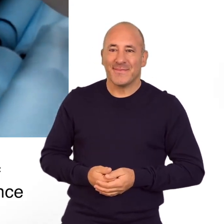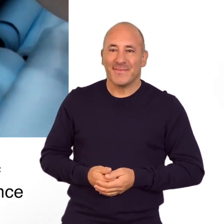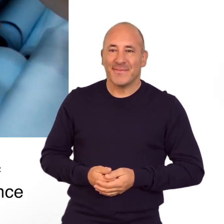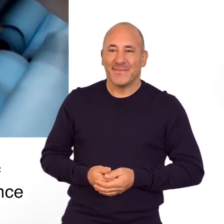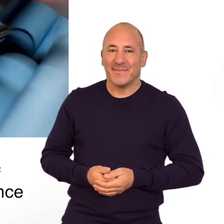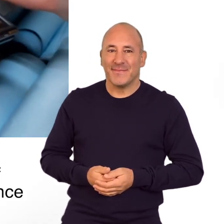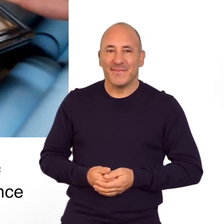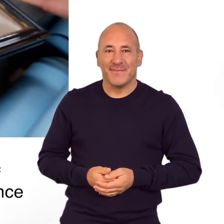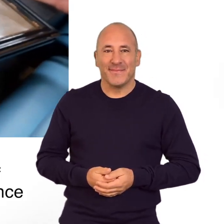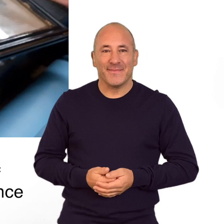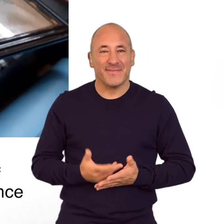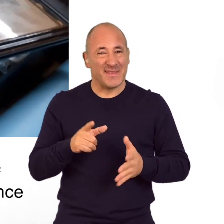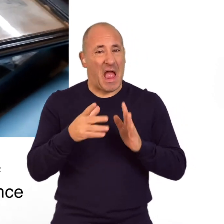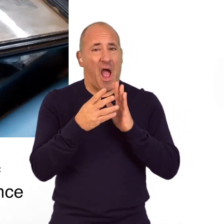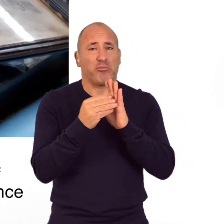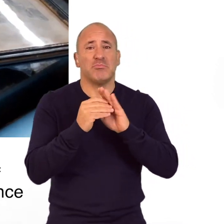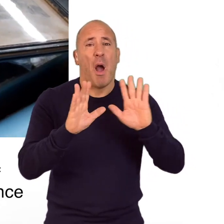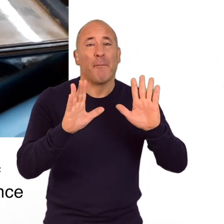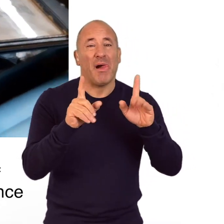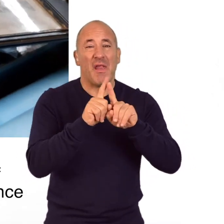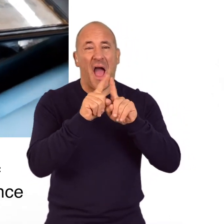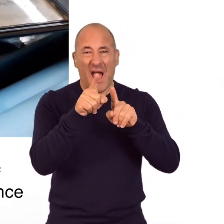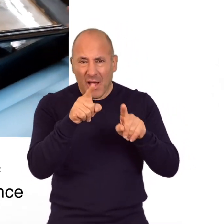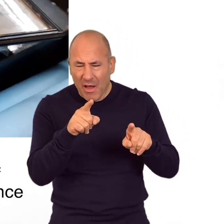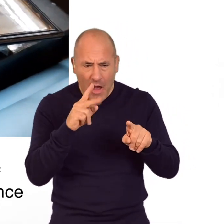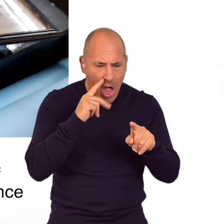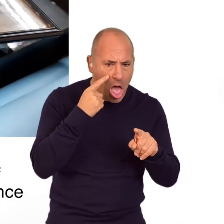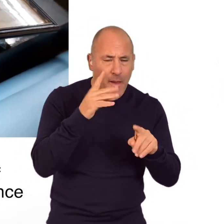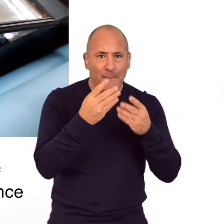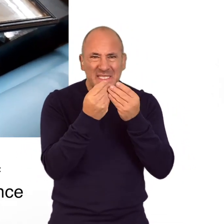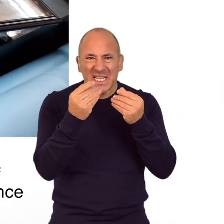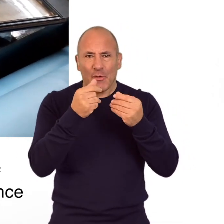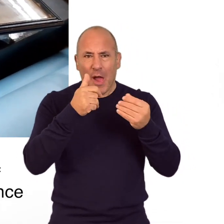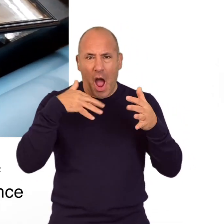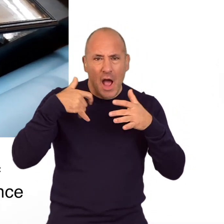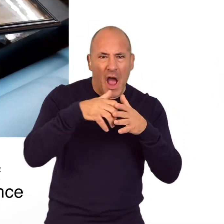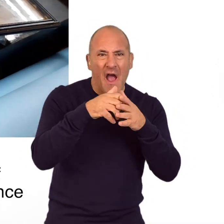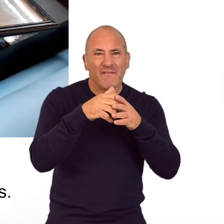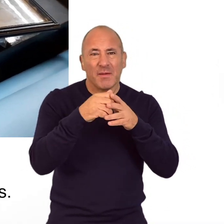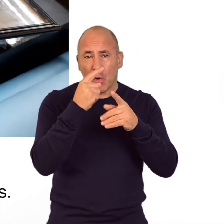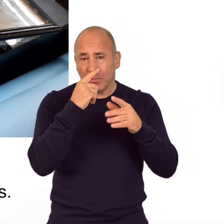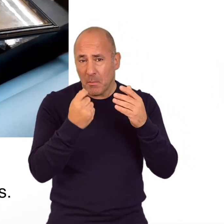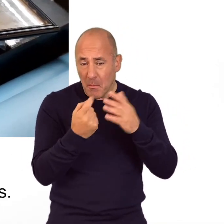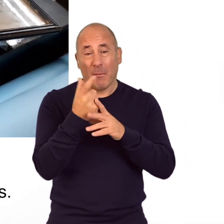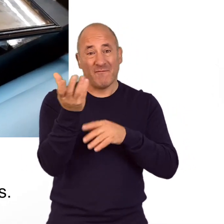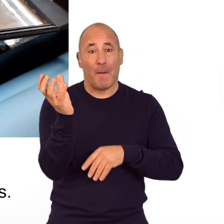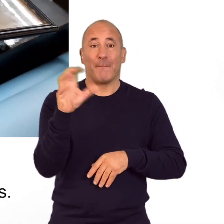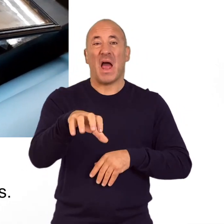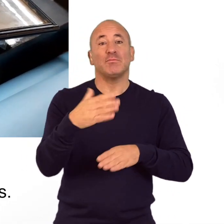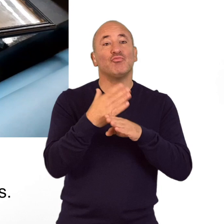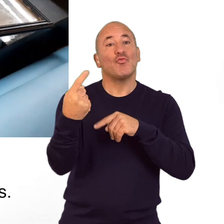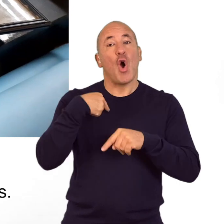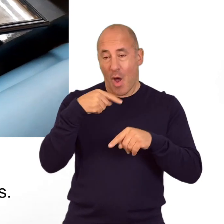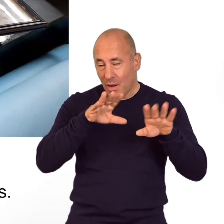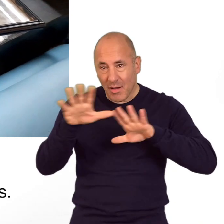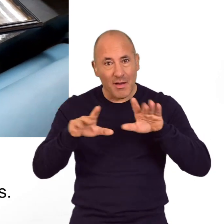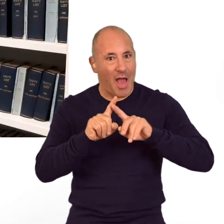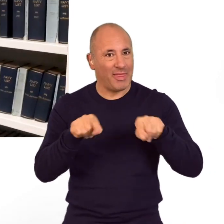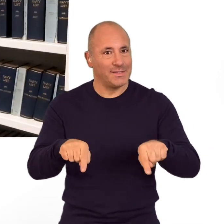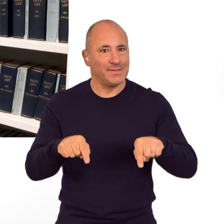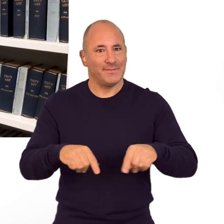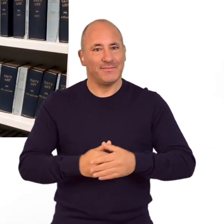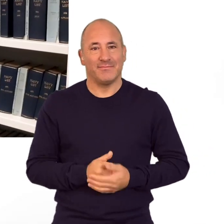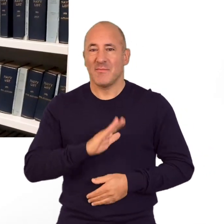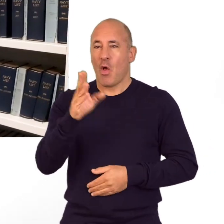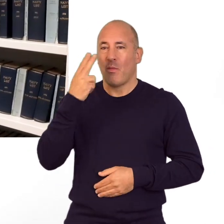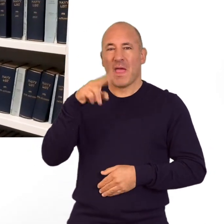And this is just an example of the kind of archive material that you might get the chance to work with during your placement with us.